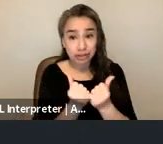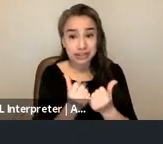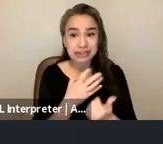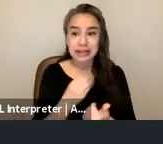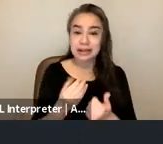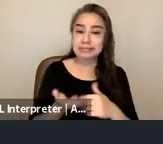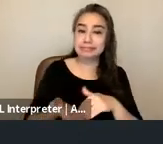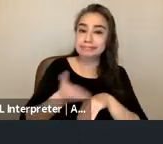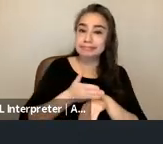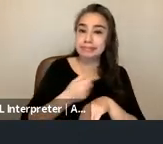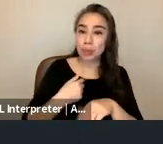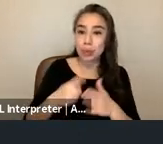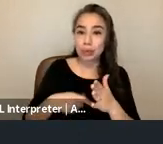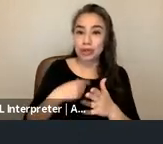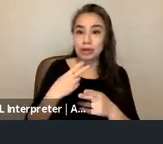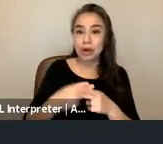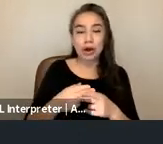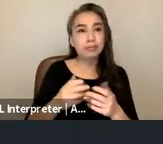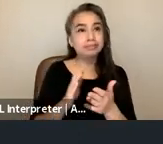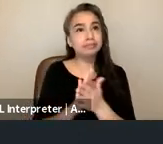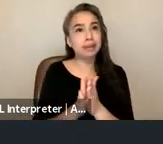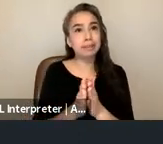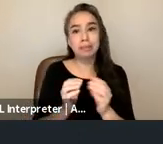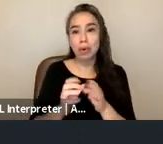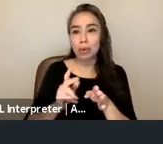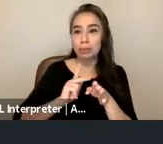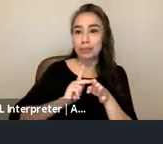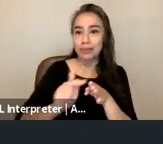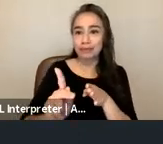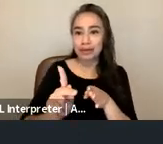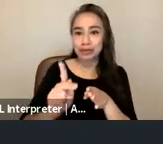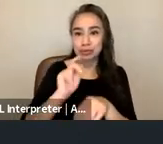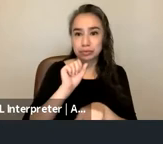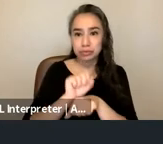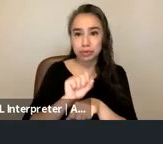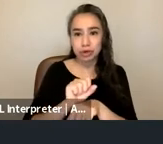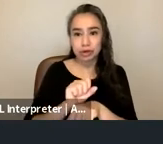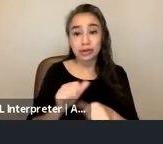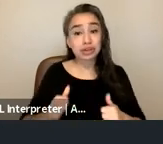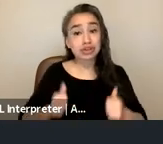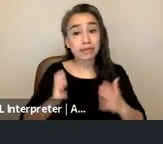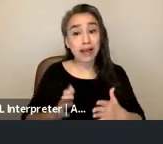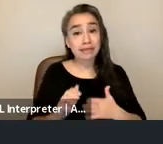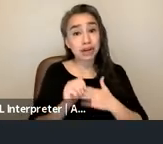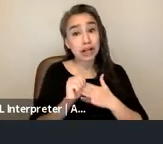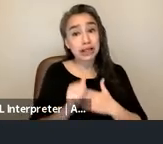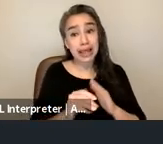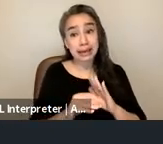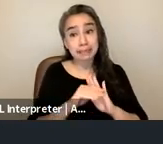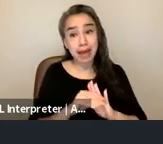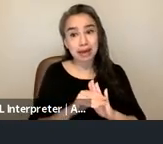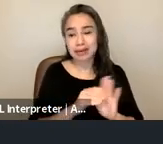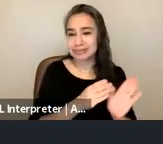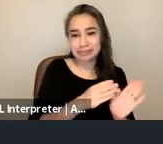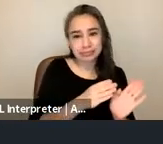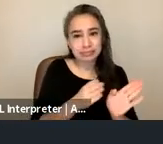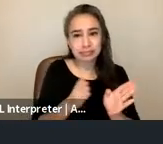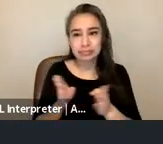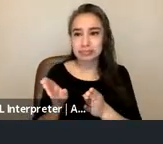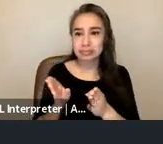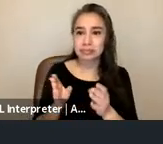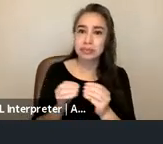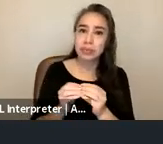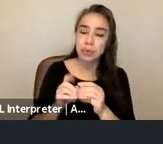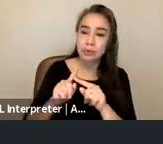what we call the professionalization of the work and moving away from survivor-led models towards more um dependence